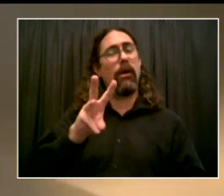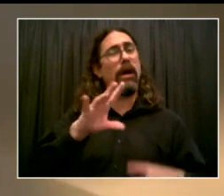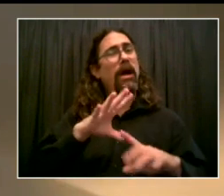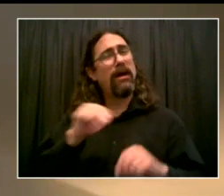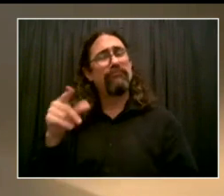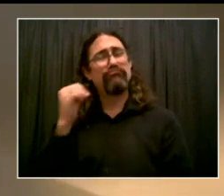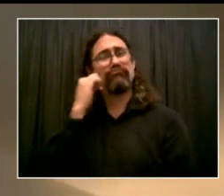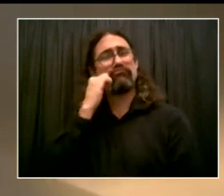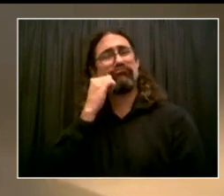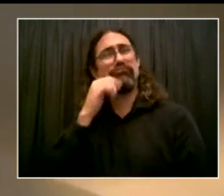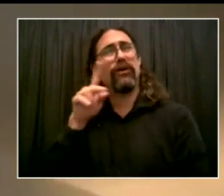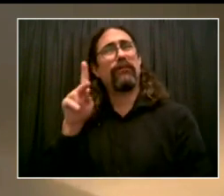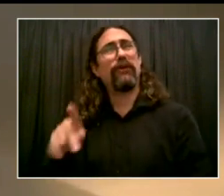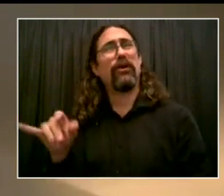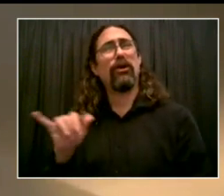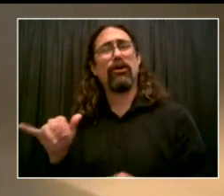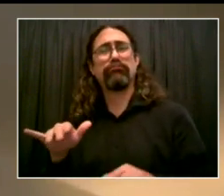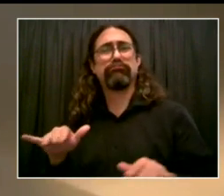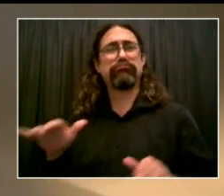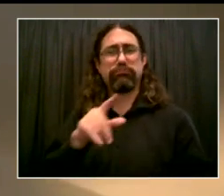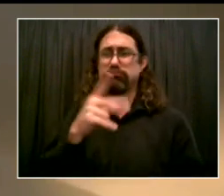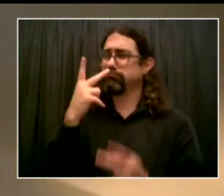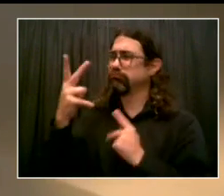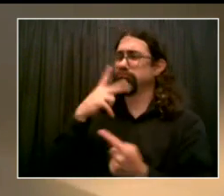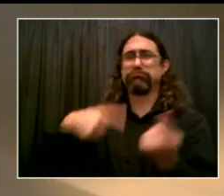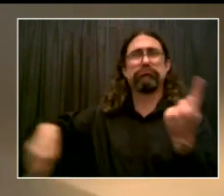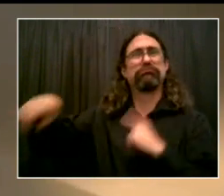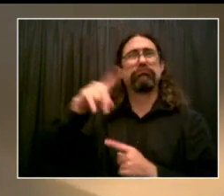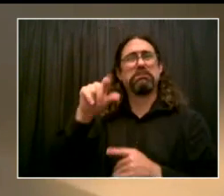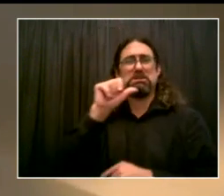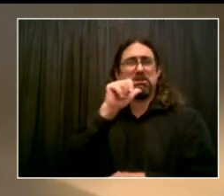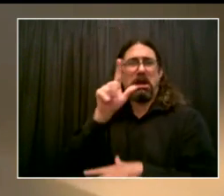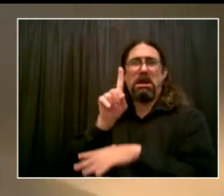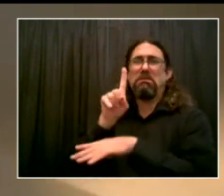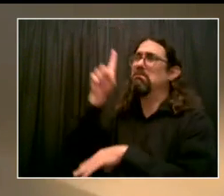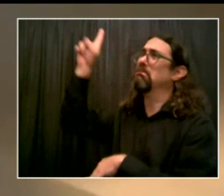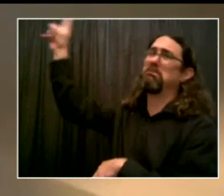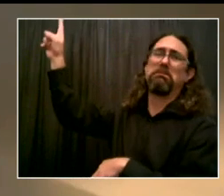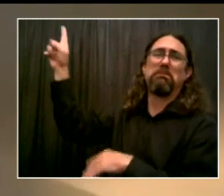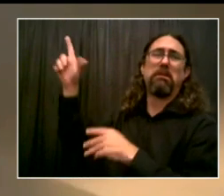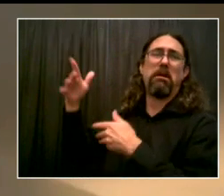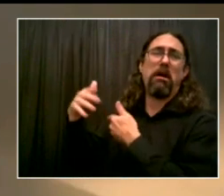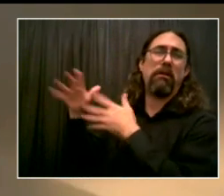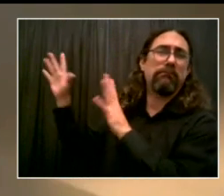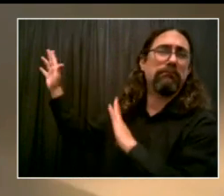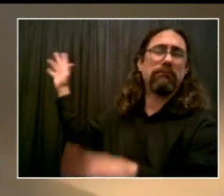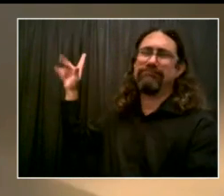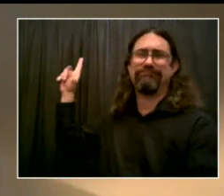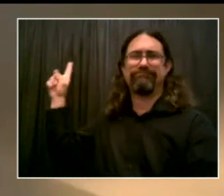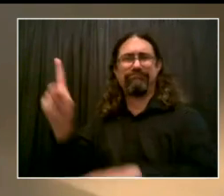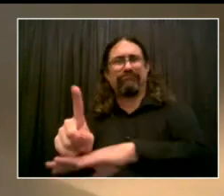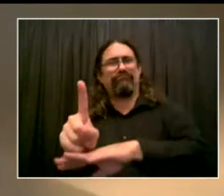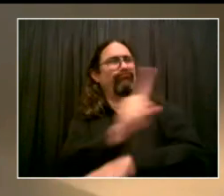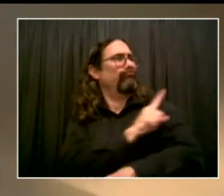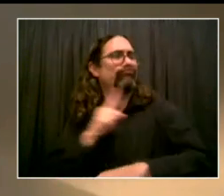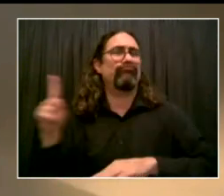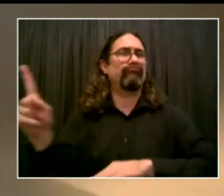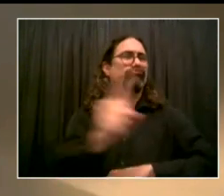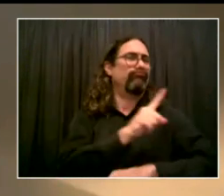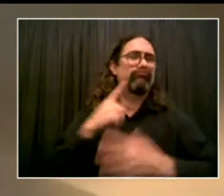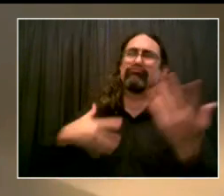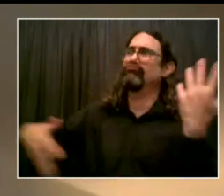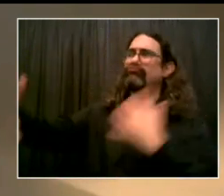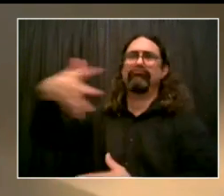street on Staten Island, and he'd stop and talk with you, and he'd know what was going on. And that's what made Bill such a great public